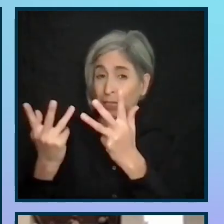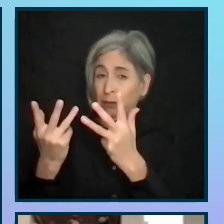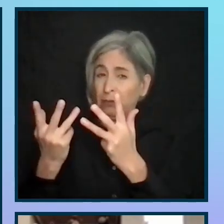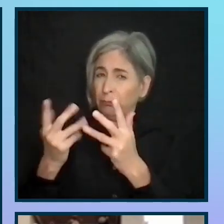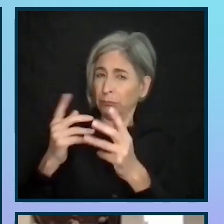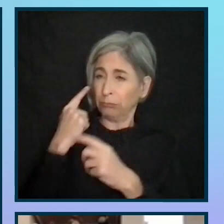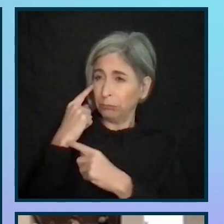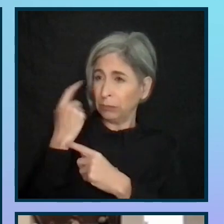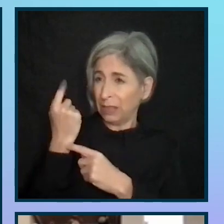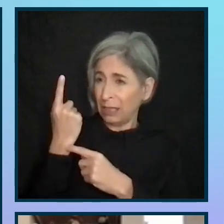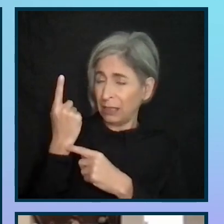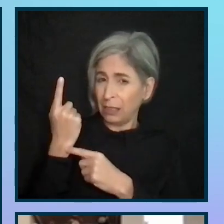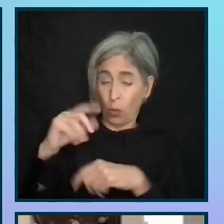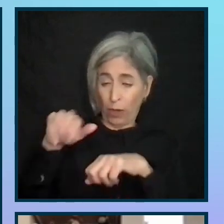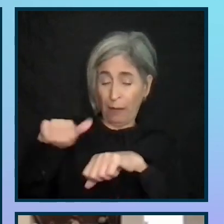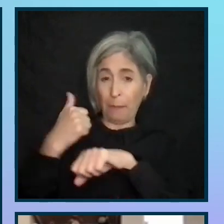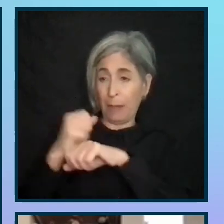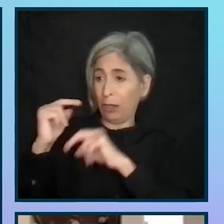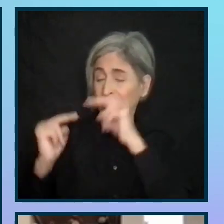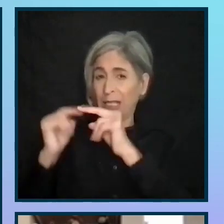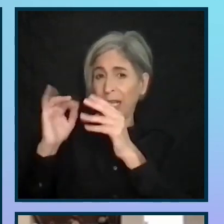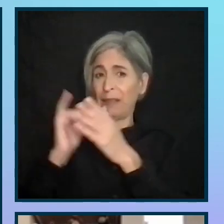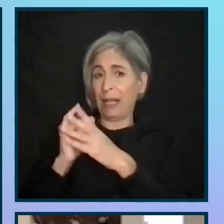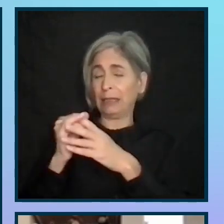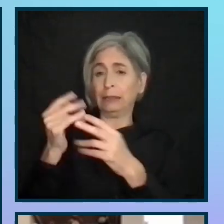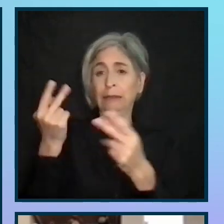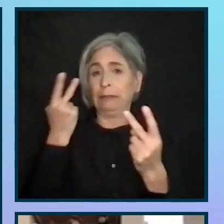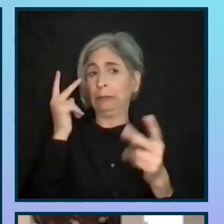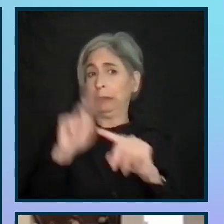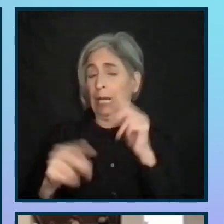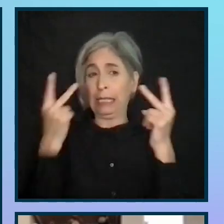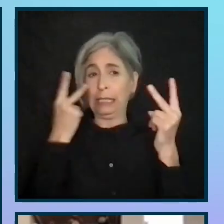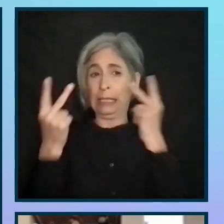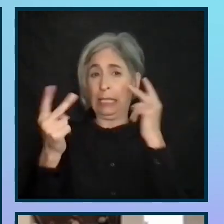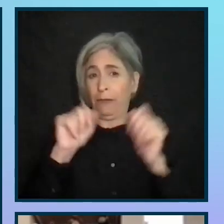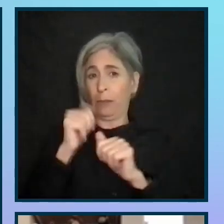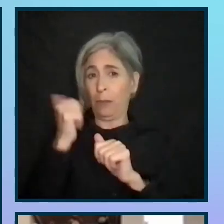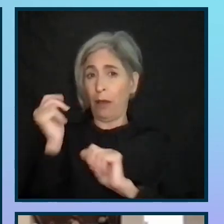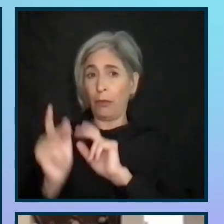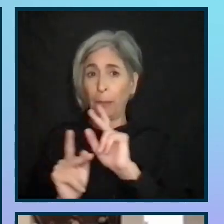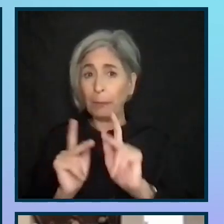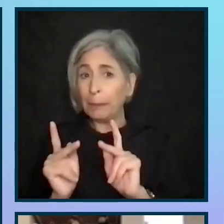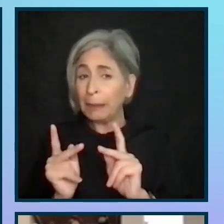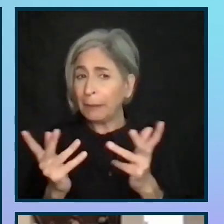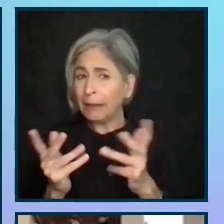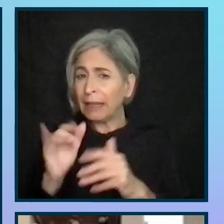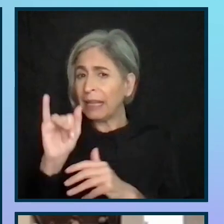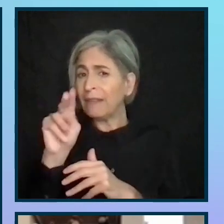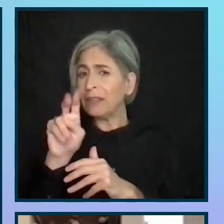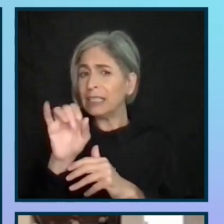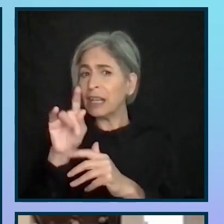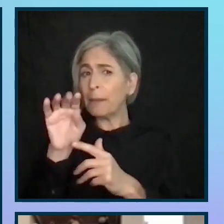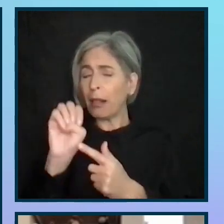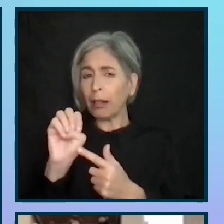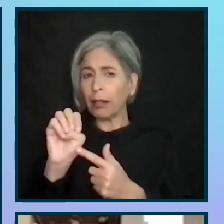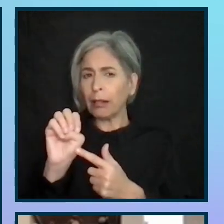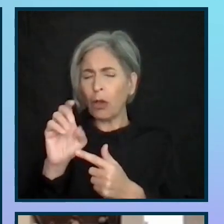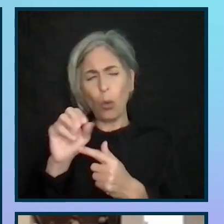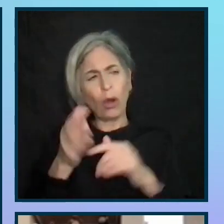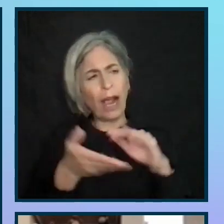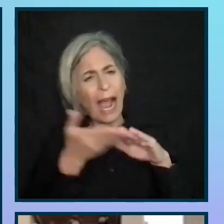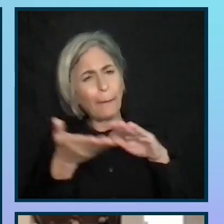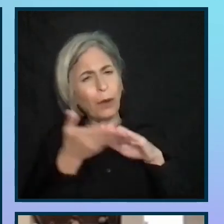saying, are we building something that is invisible to all of someone's senses? Is what we're building operable?